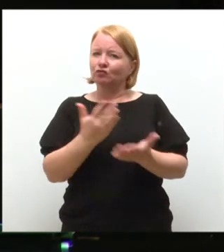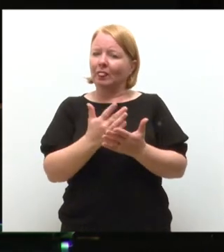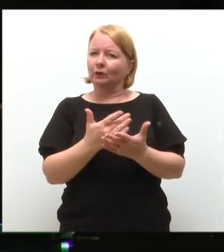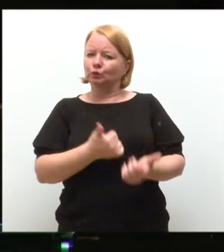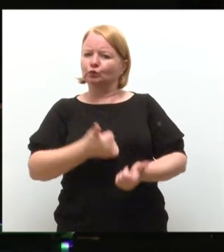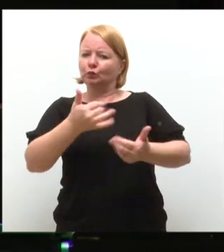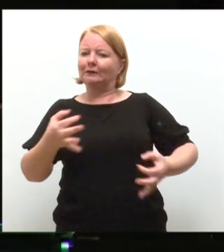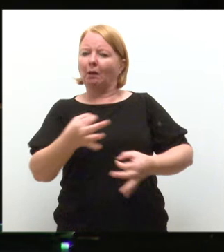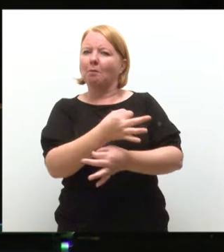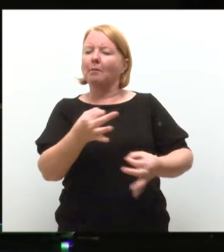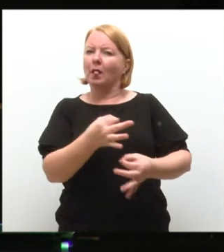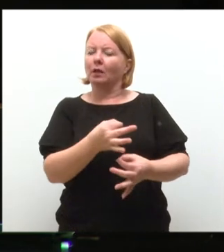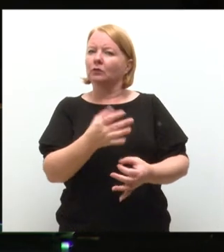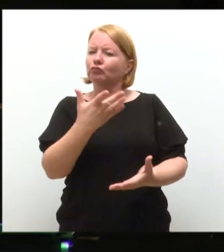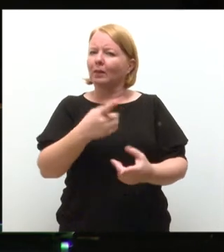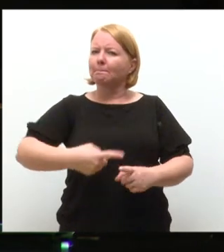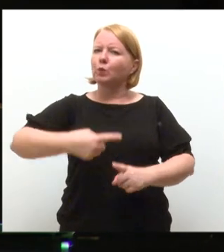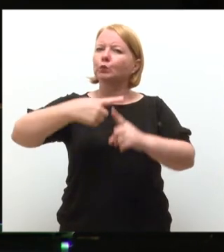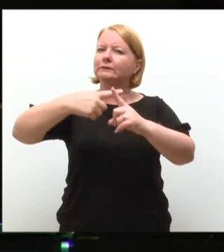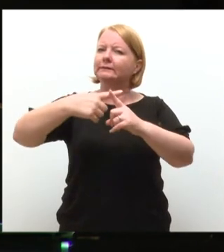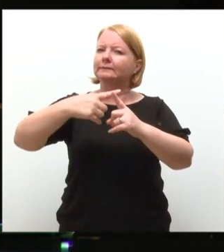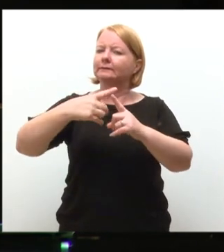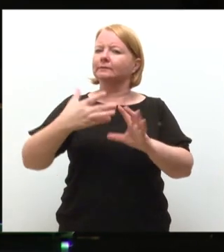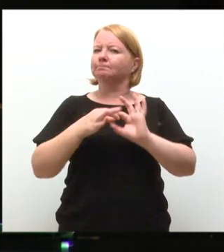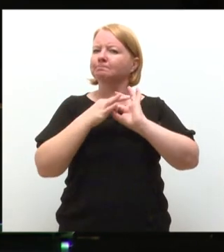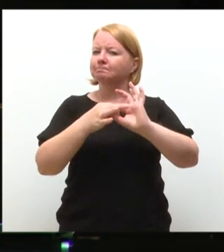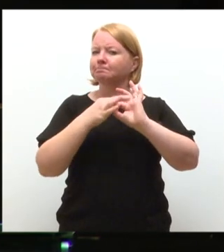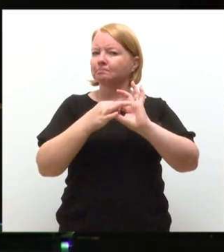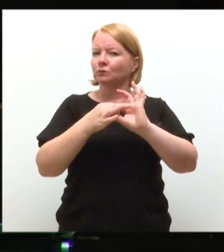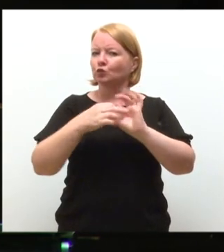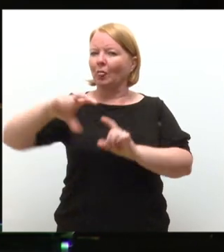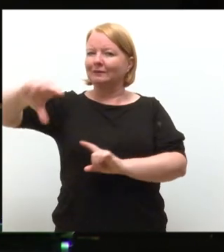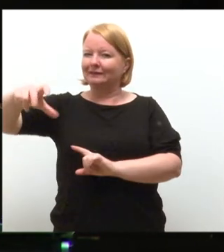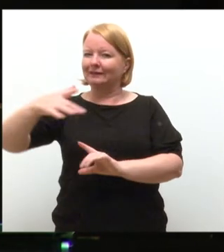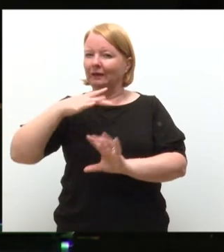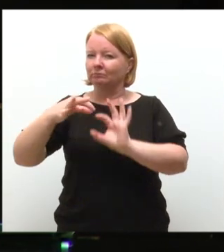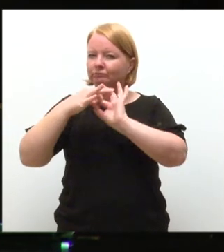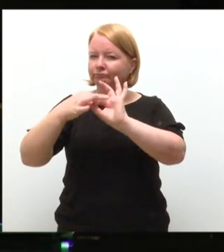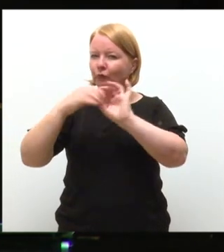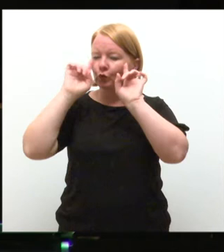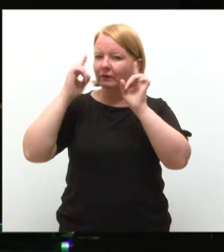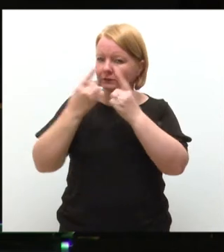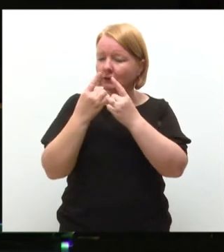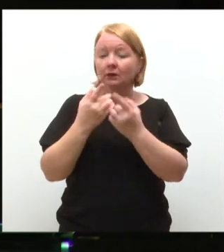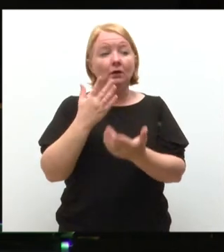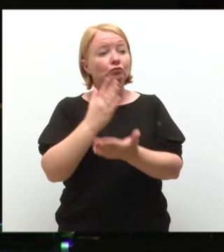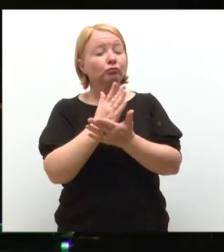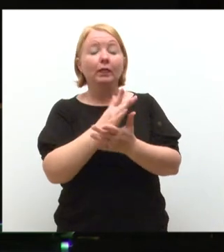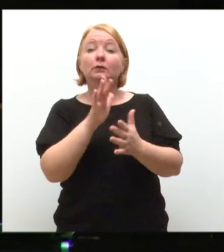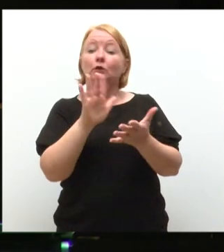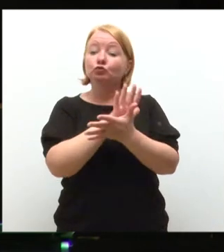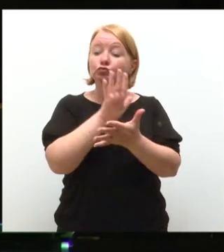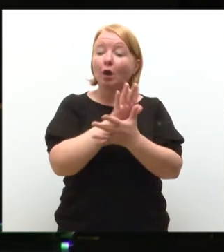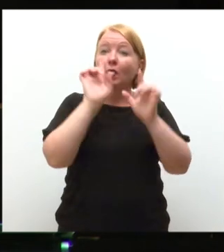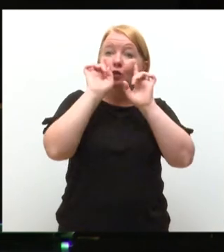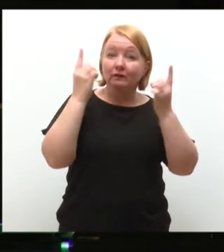of the positive relationship that we have between the university and the city. And so make sure that you enjoy not just what the university has